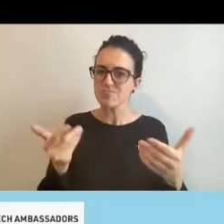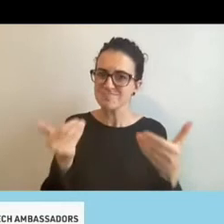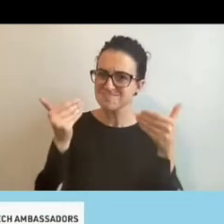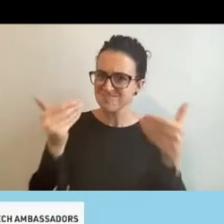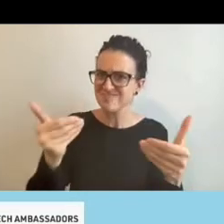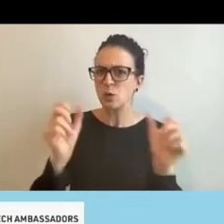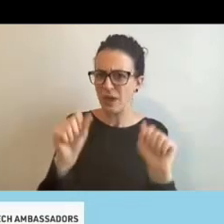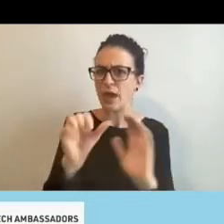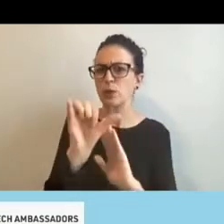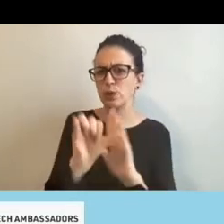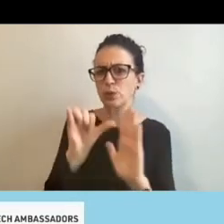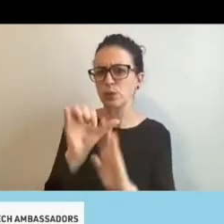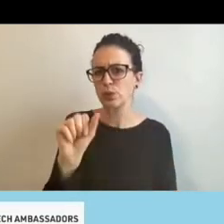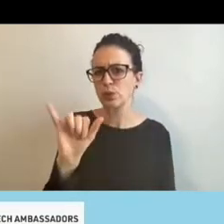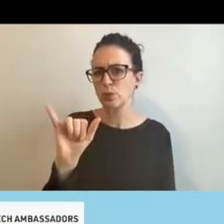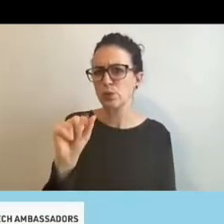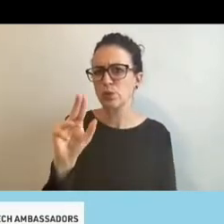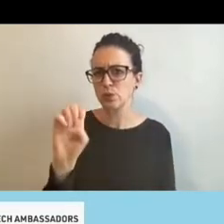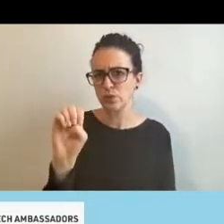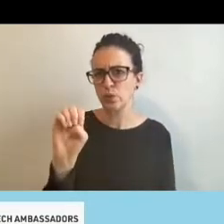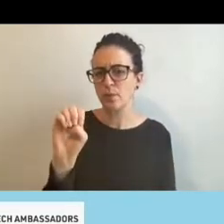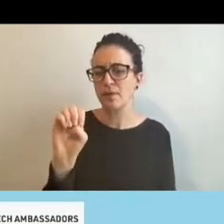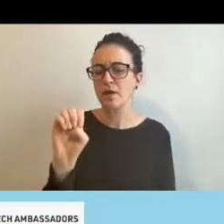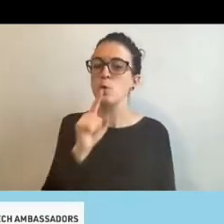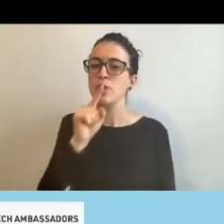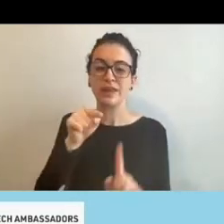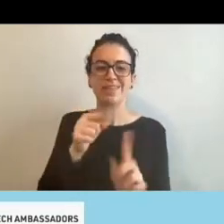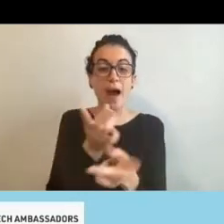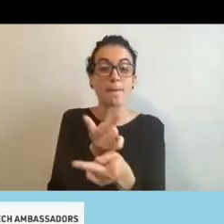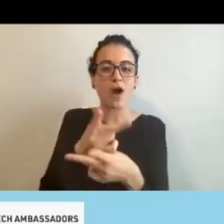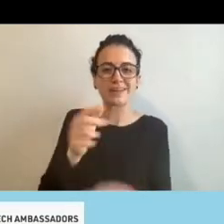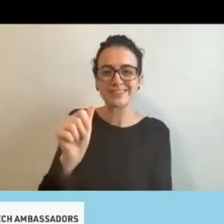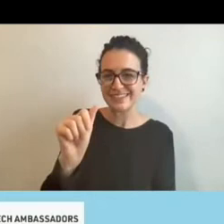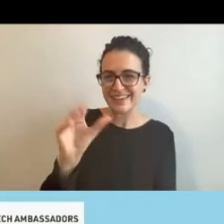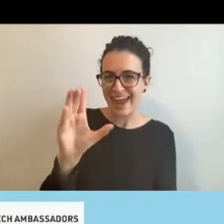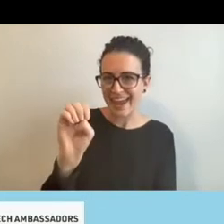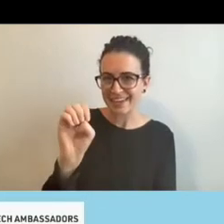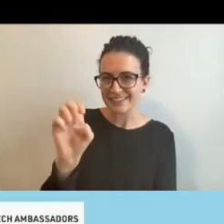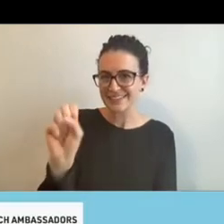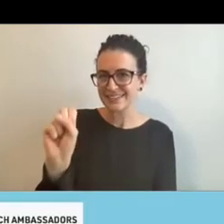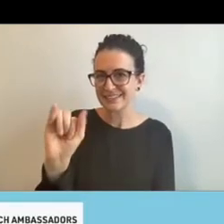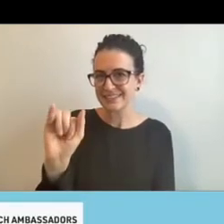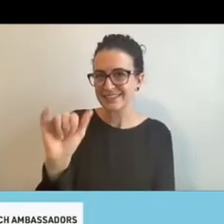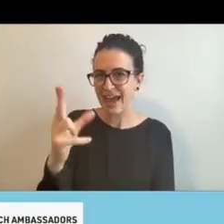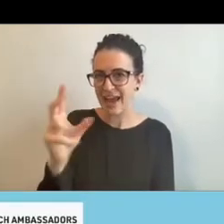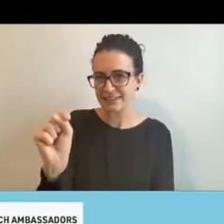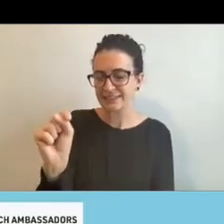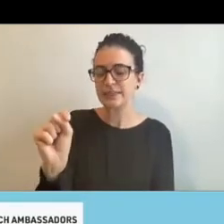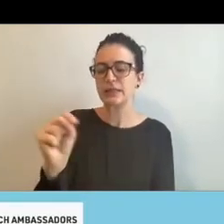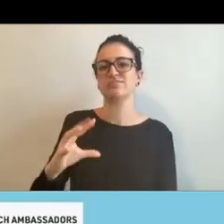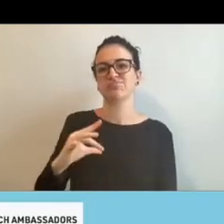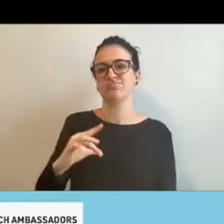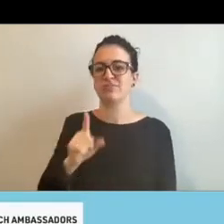least on ACE site. It is a super high tech, super exciting thing that's going to probably offer Tanner a great deal